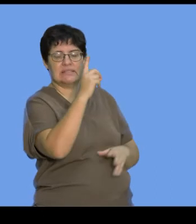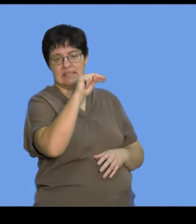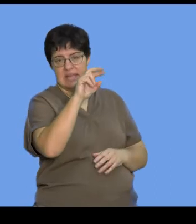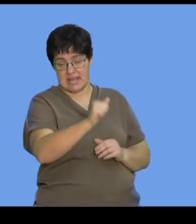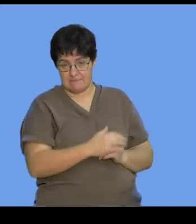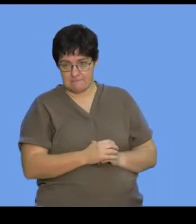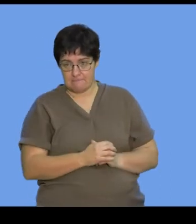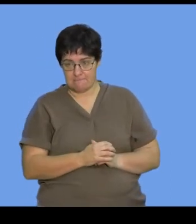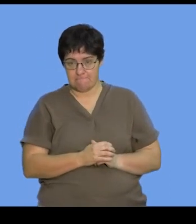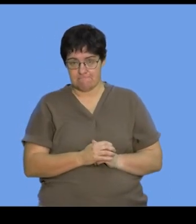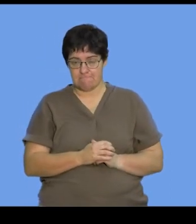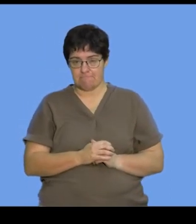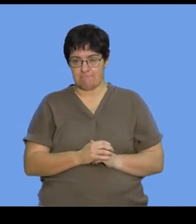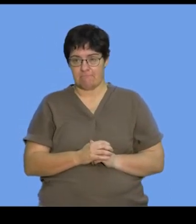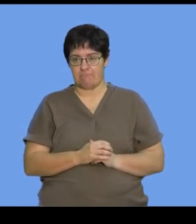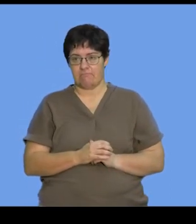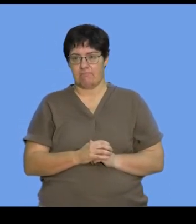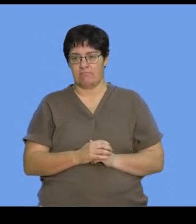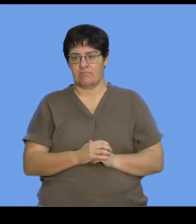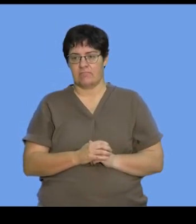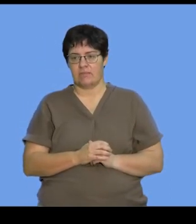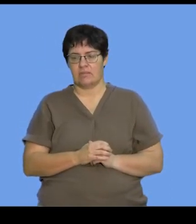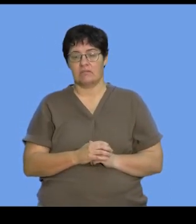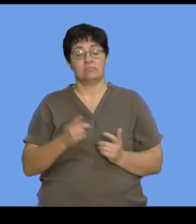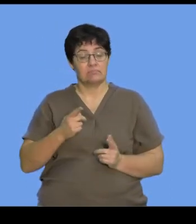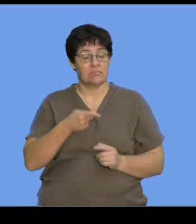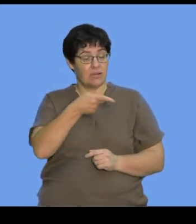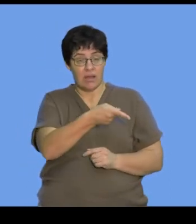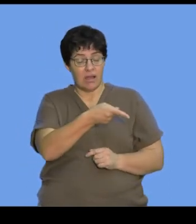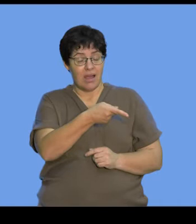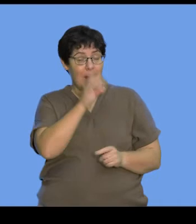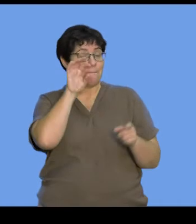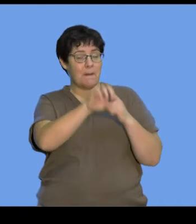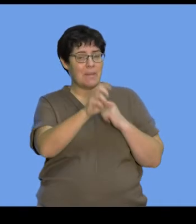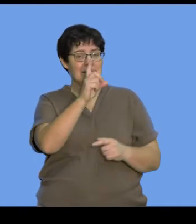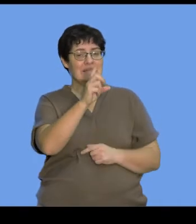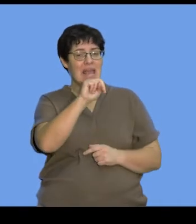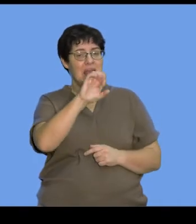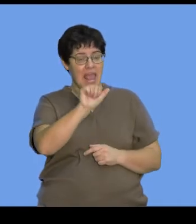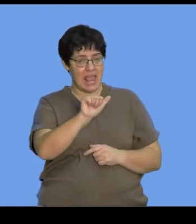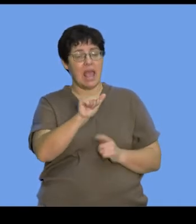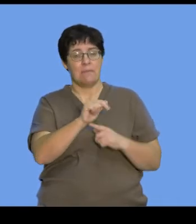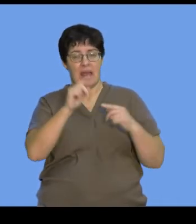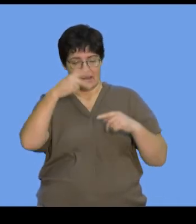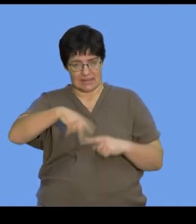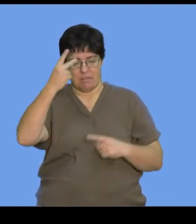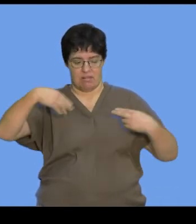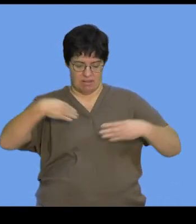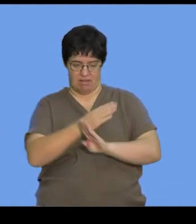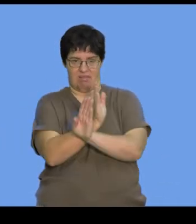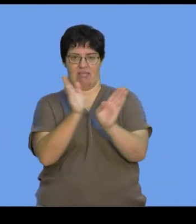the DNA molecule. And so, what she discovered that DNA was a double-stranded molecule.